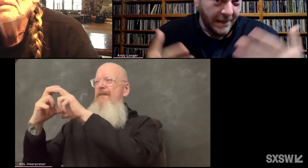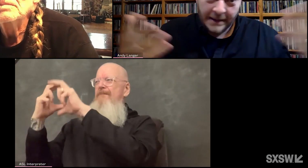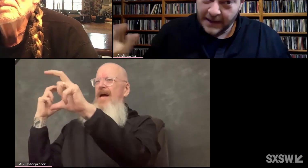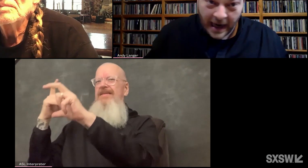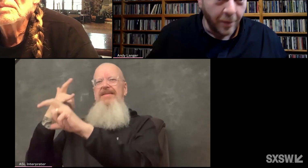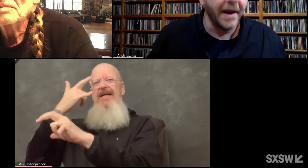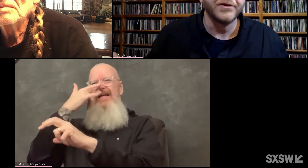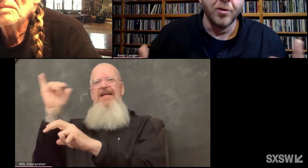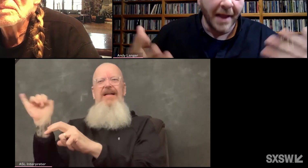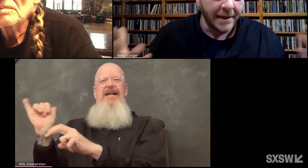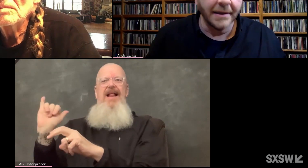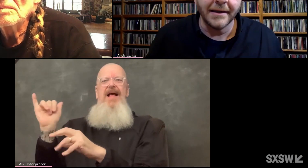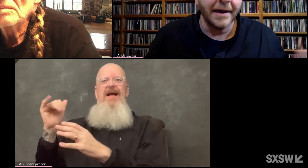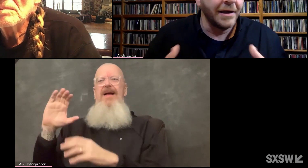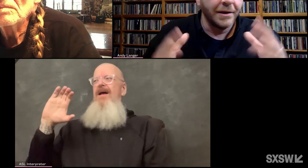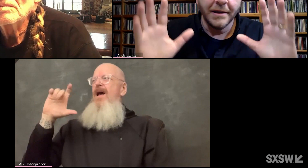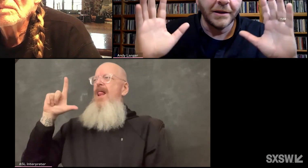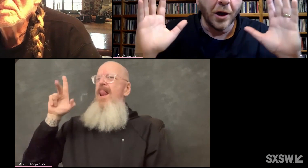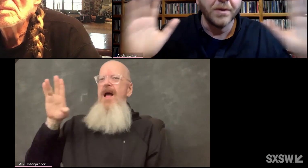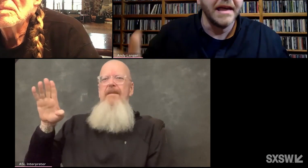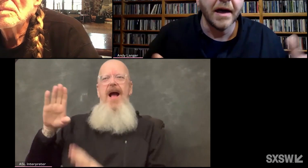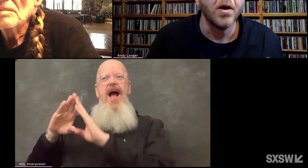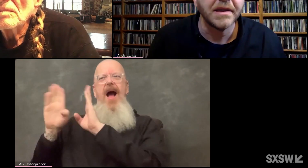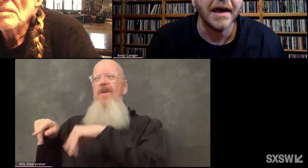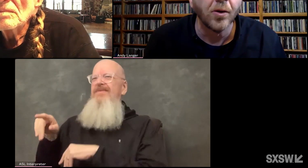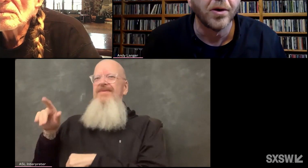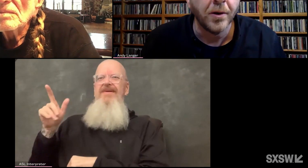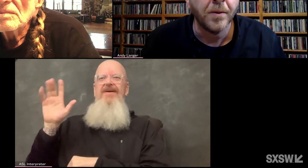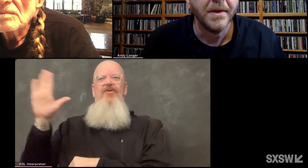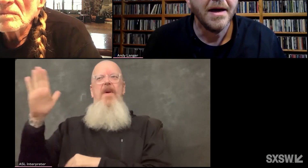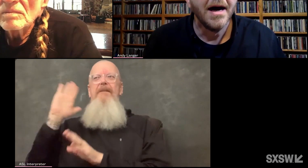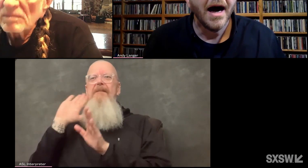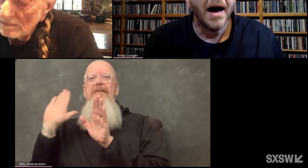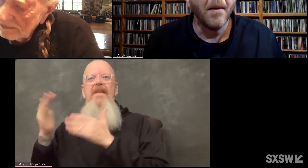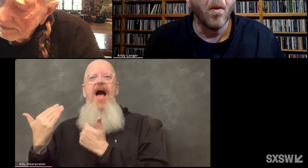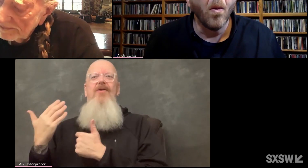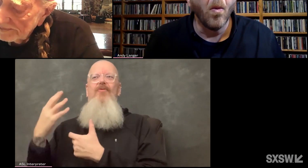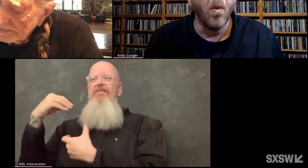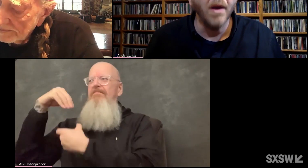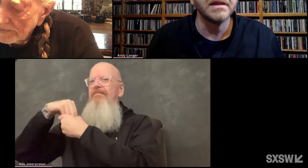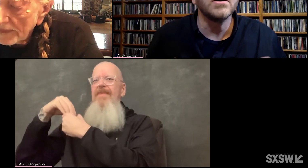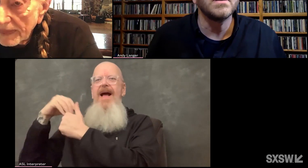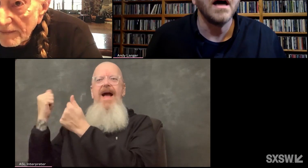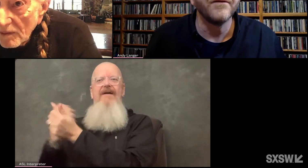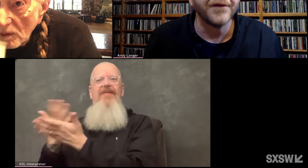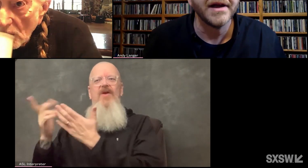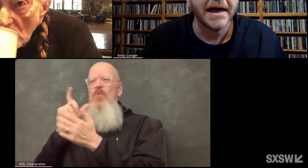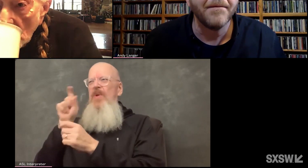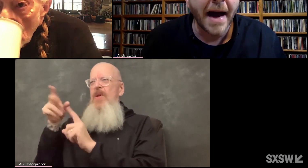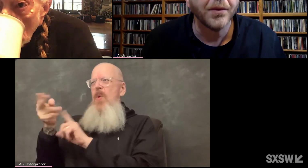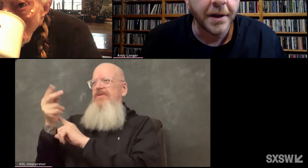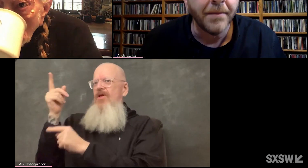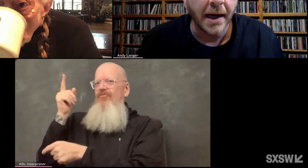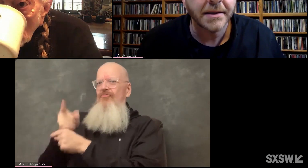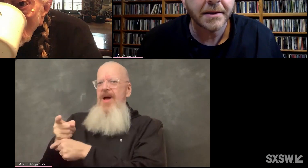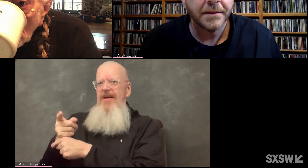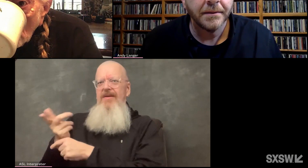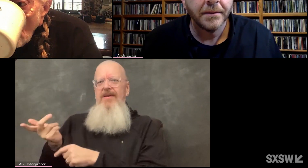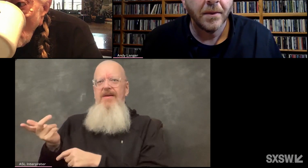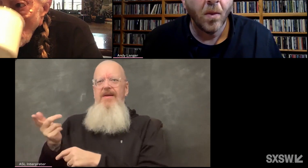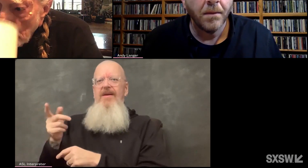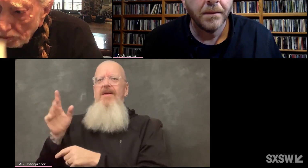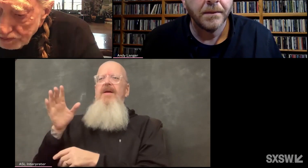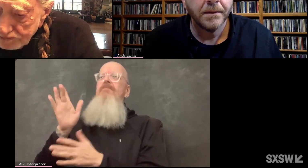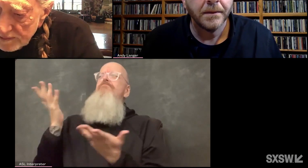It's got your bedroom, like you said. You don't need a hotel room. What's so comforting about the bus?